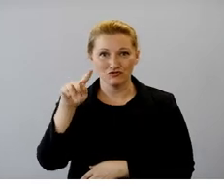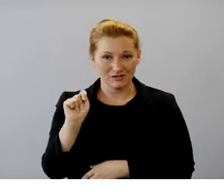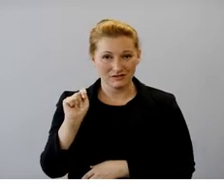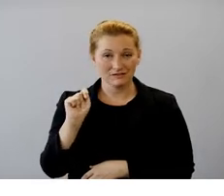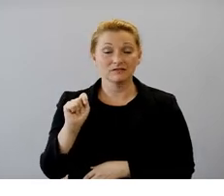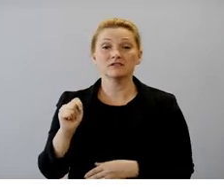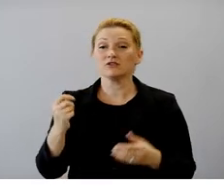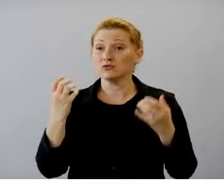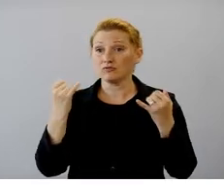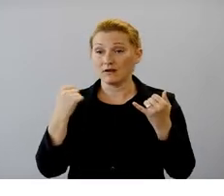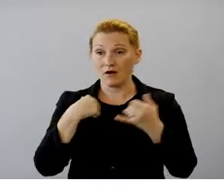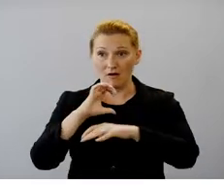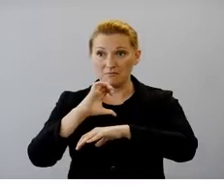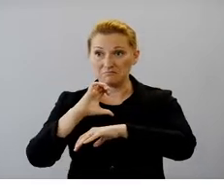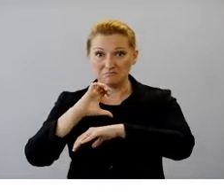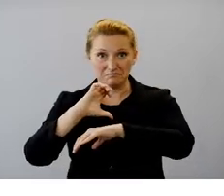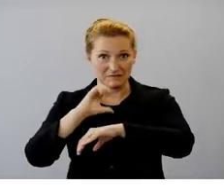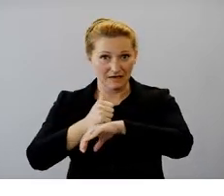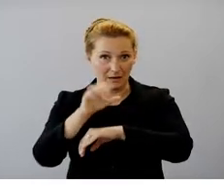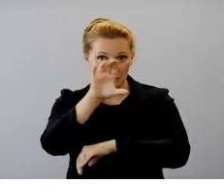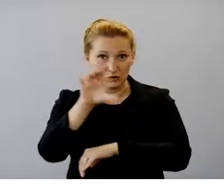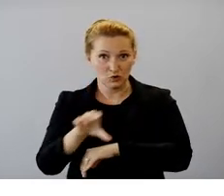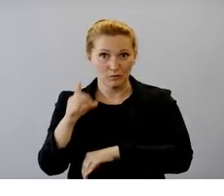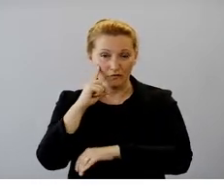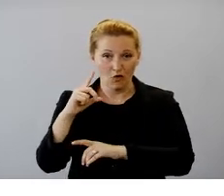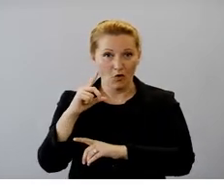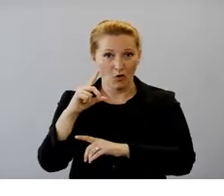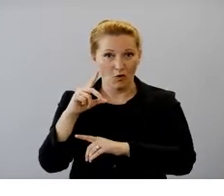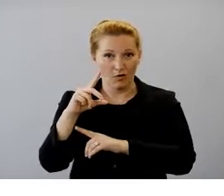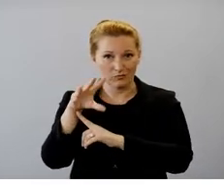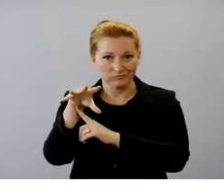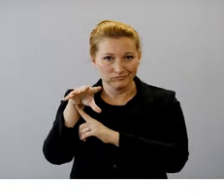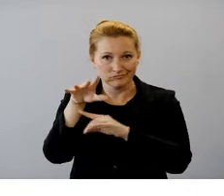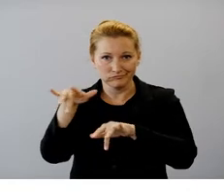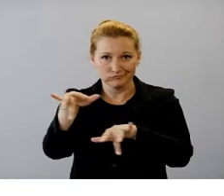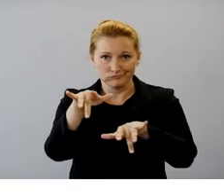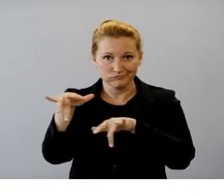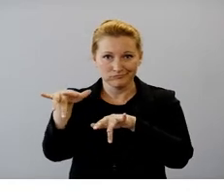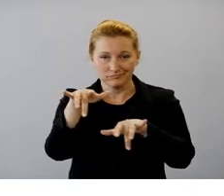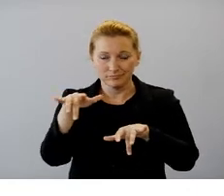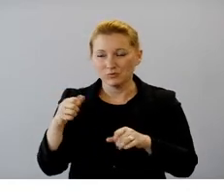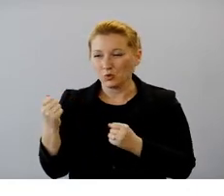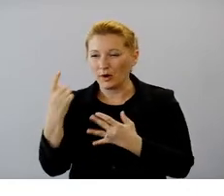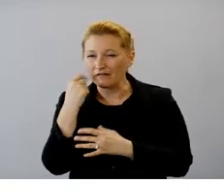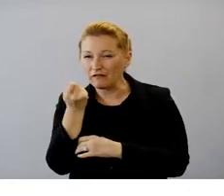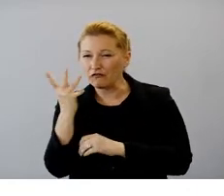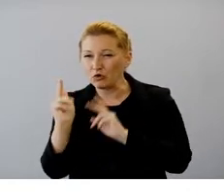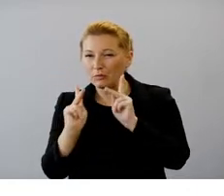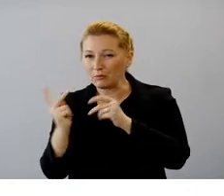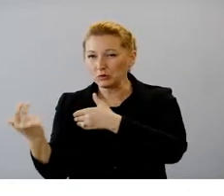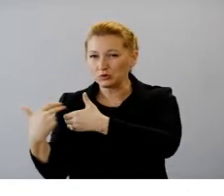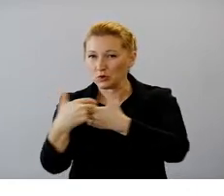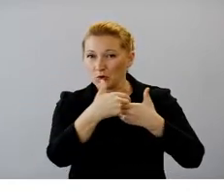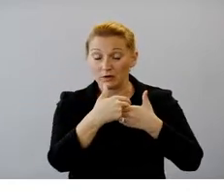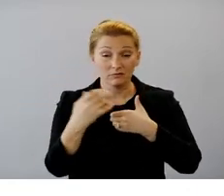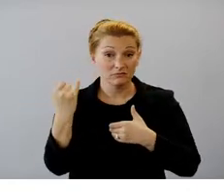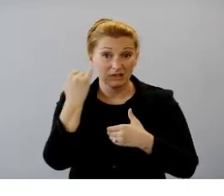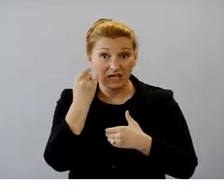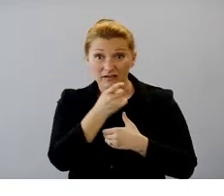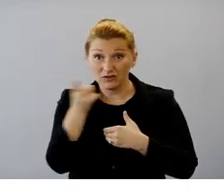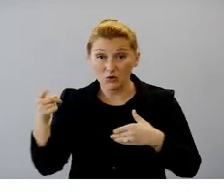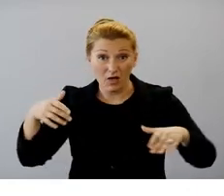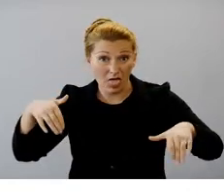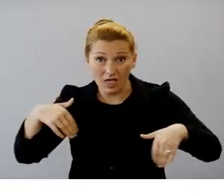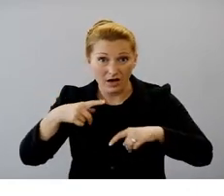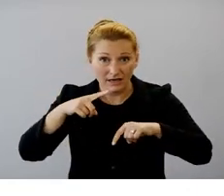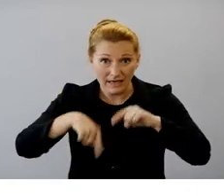I am setting everyone up to record in Zoom. It may take a minute to get some of the stragglers here, but ping me in a minute if you're not set up to